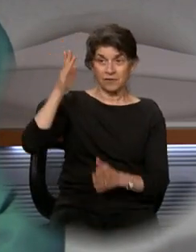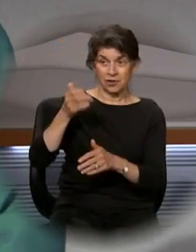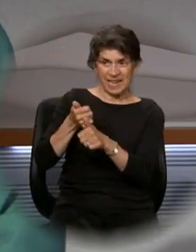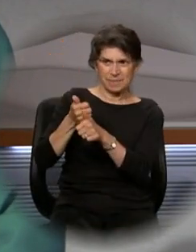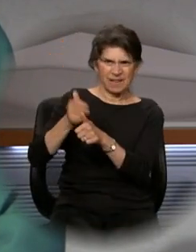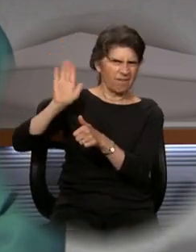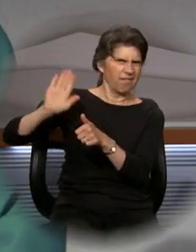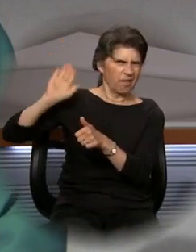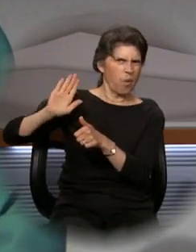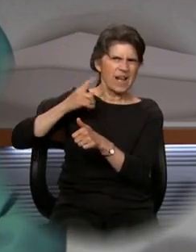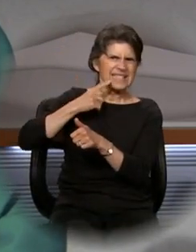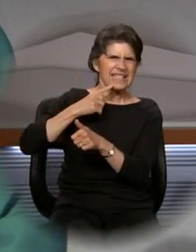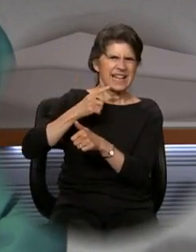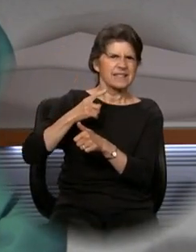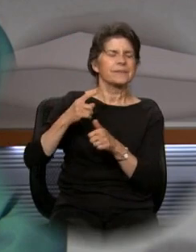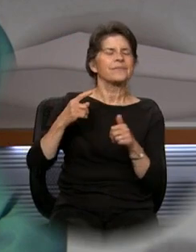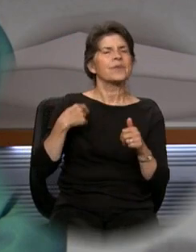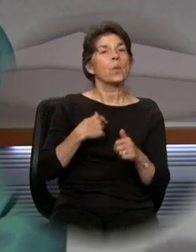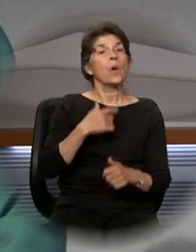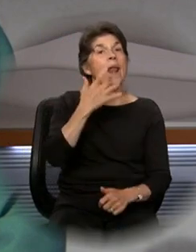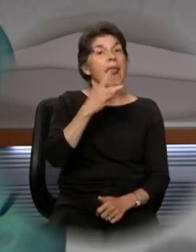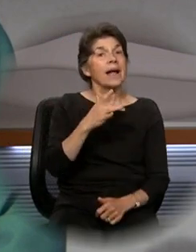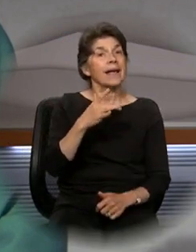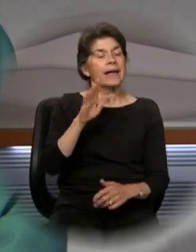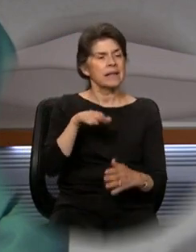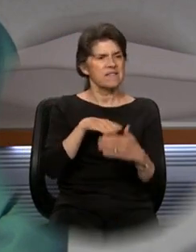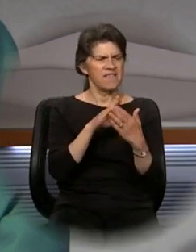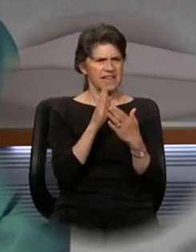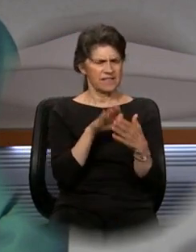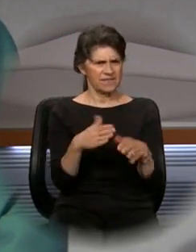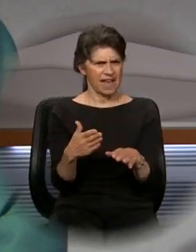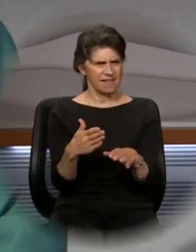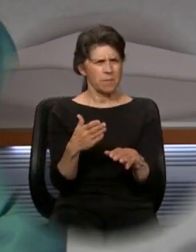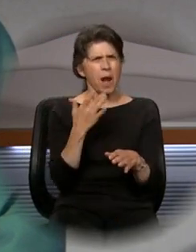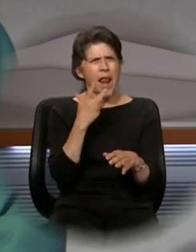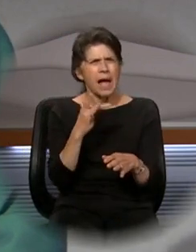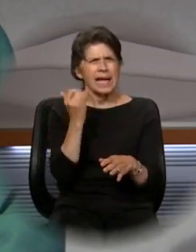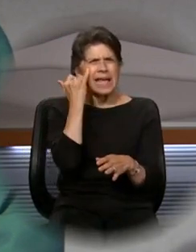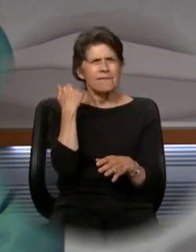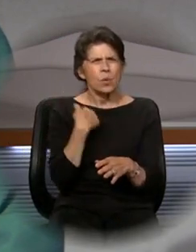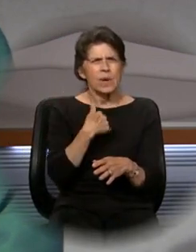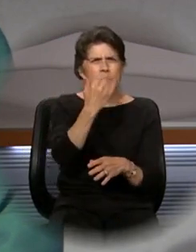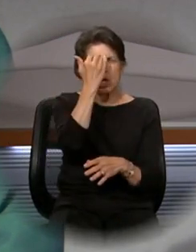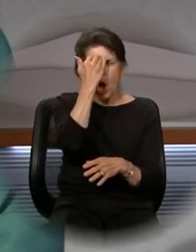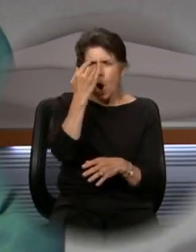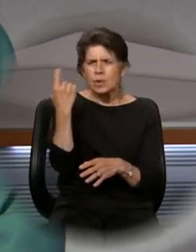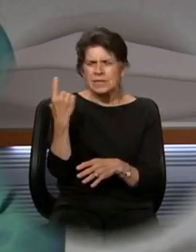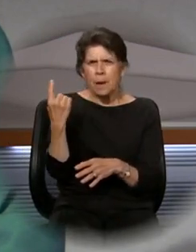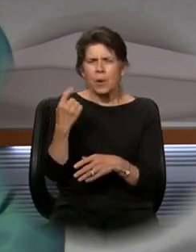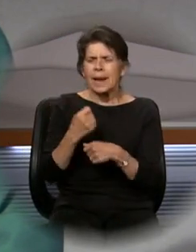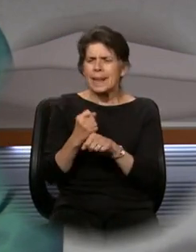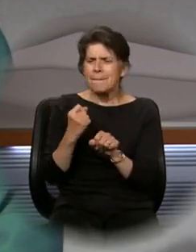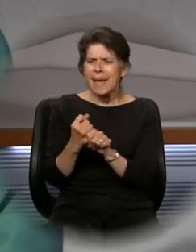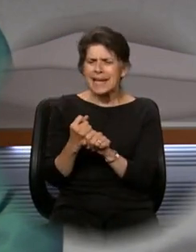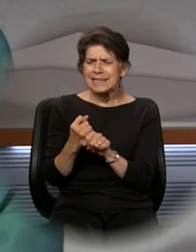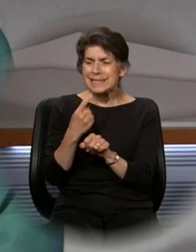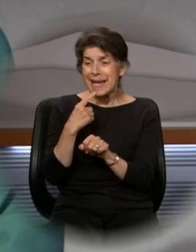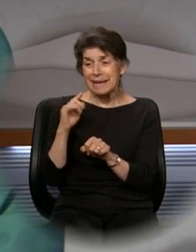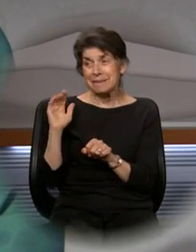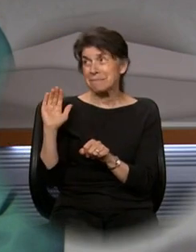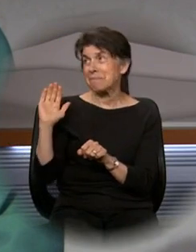that how lucky we are in the face of death to have known someone that makes saying goodbye so difficult.